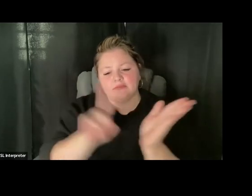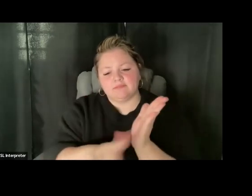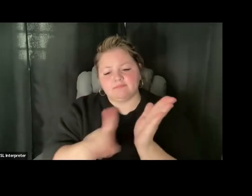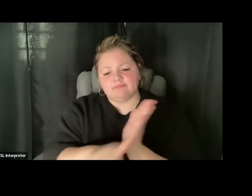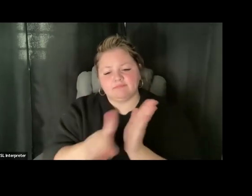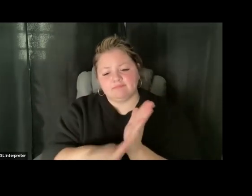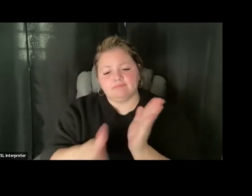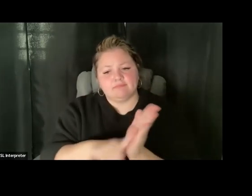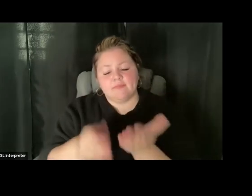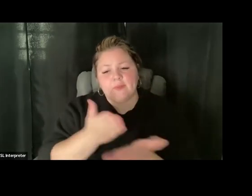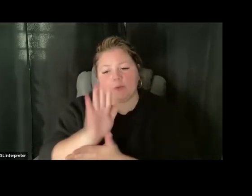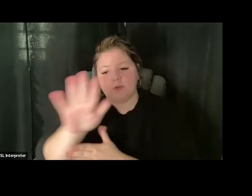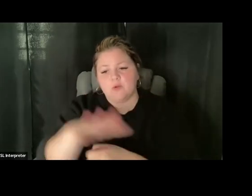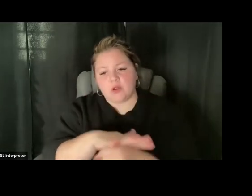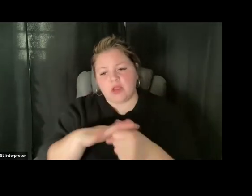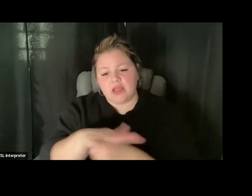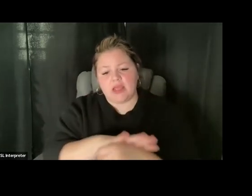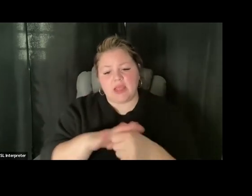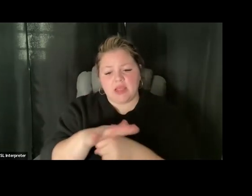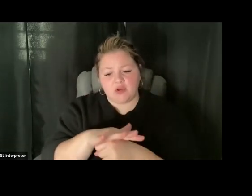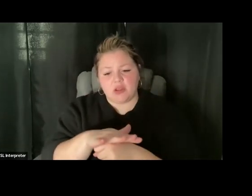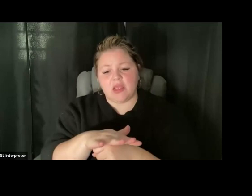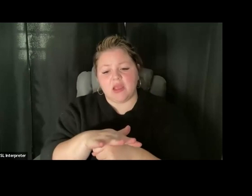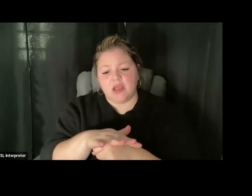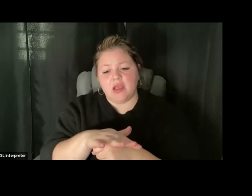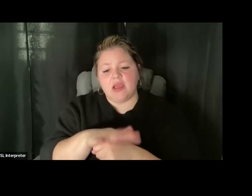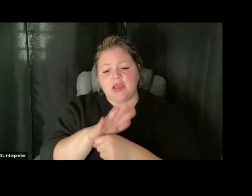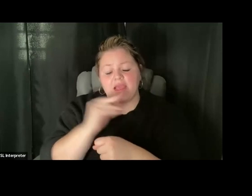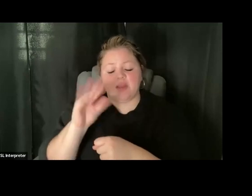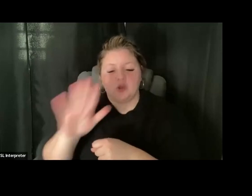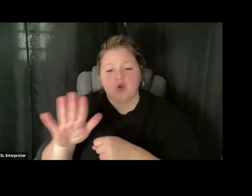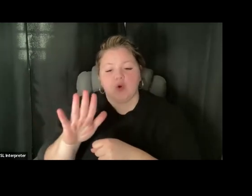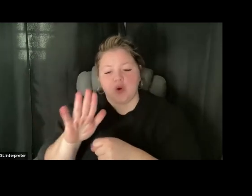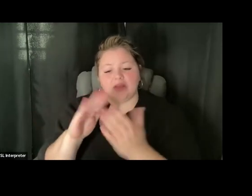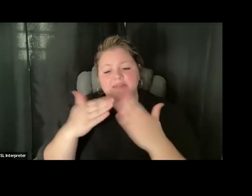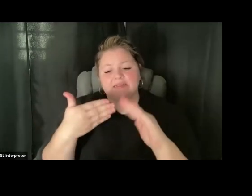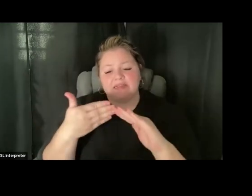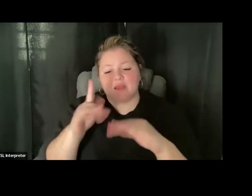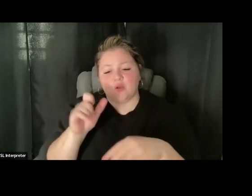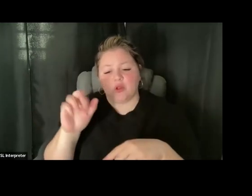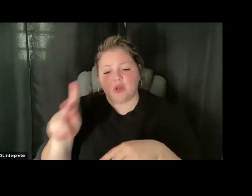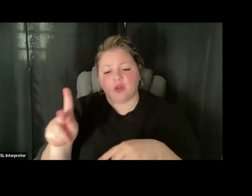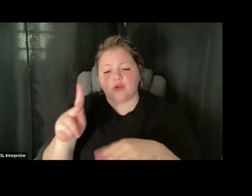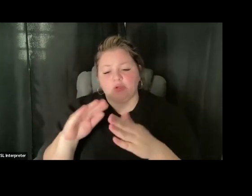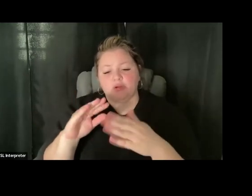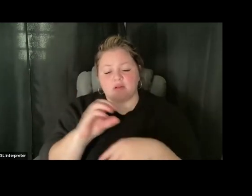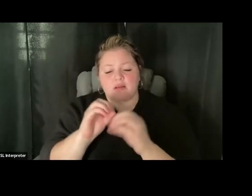area's municipal or town clerk's office. Usually they'll have dates like that posted.